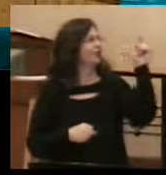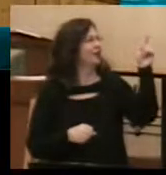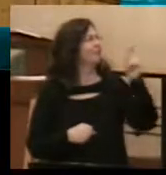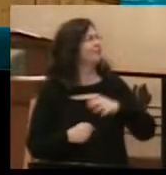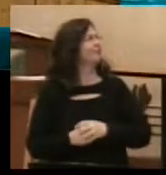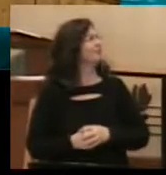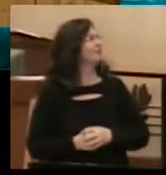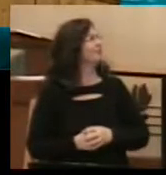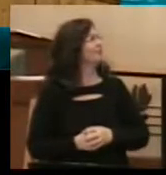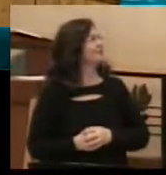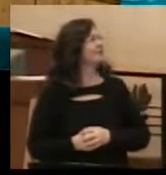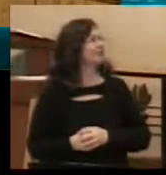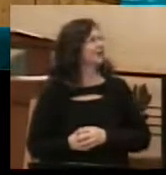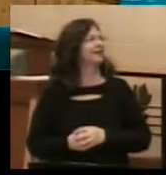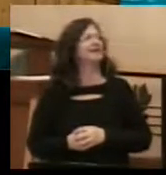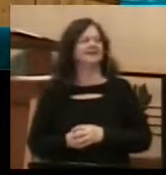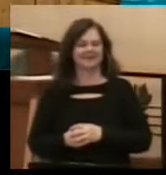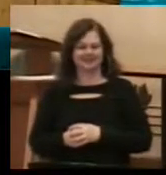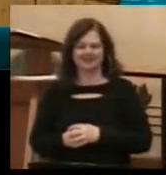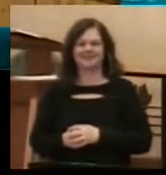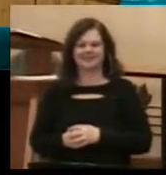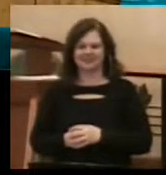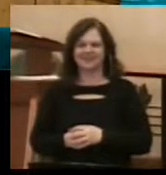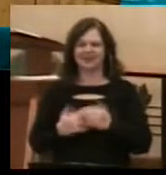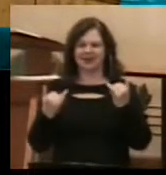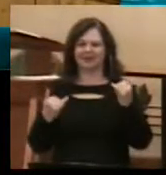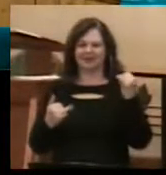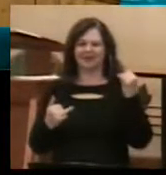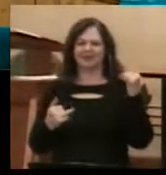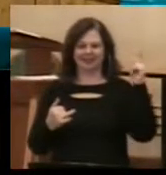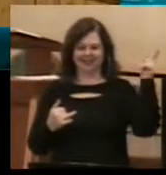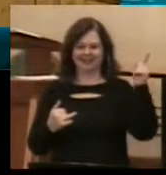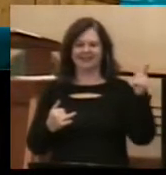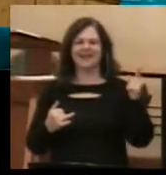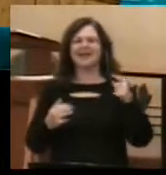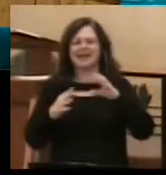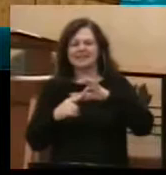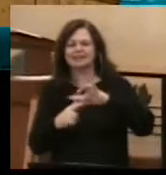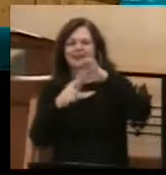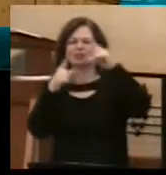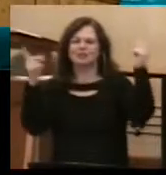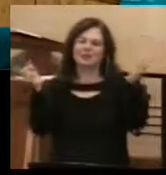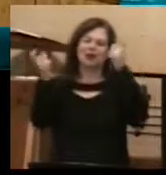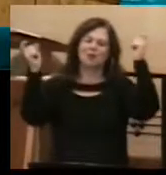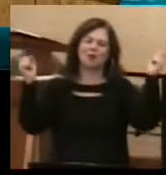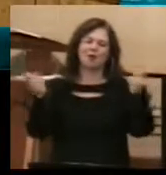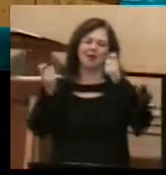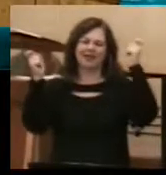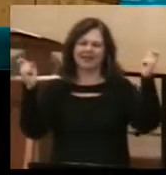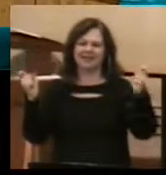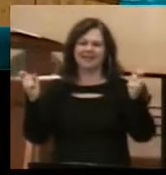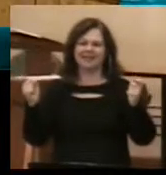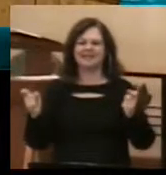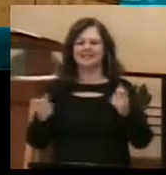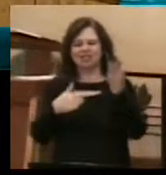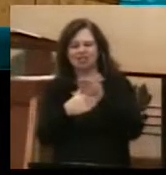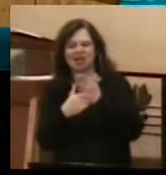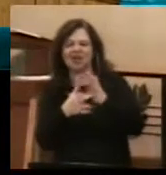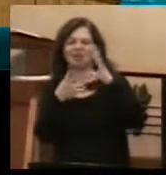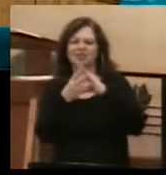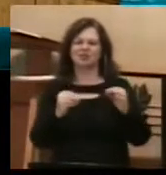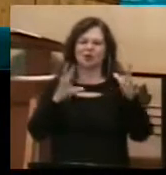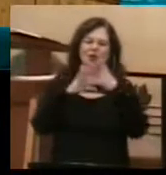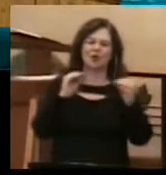near Pelican Rapids, Minnesota. And a special ceremony was held to dedicate and tell the story, a special